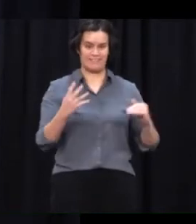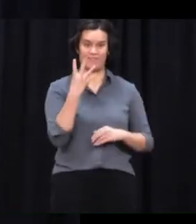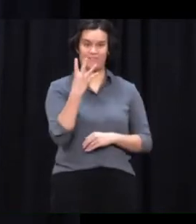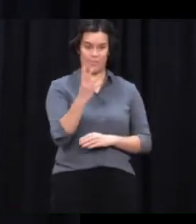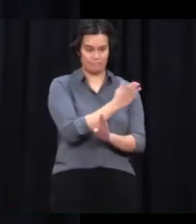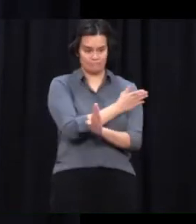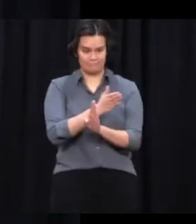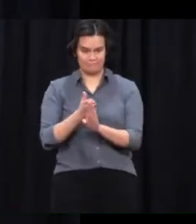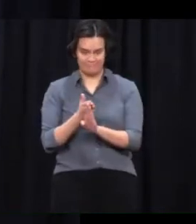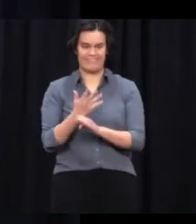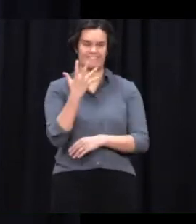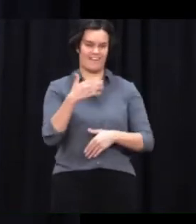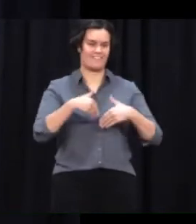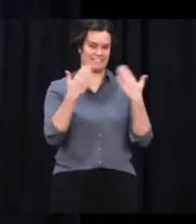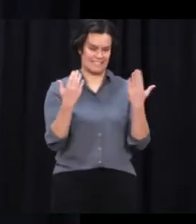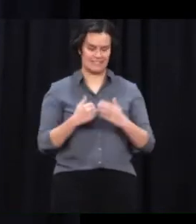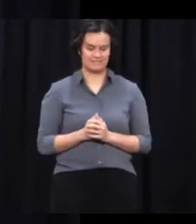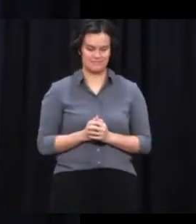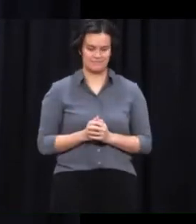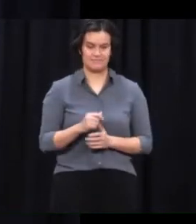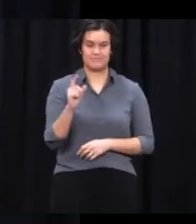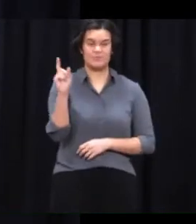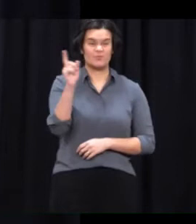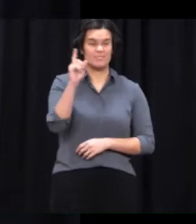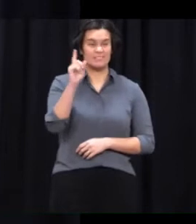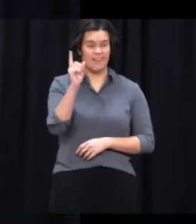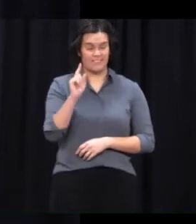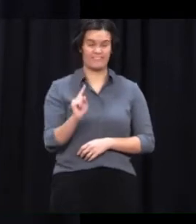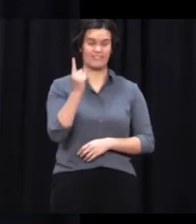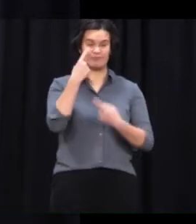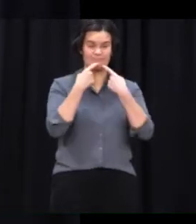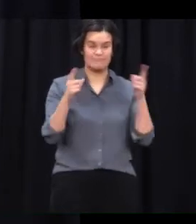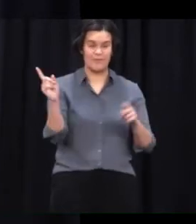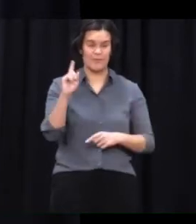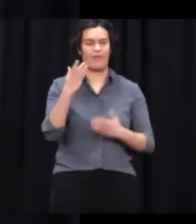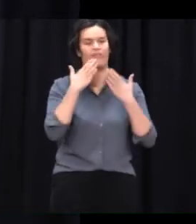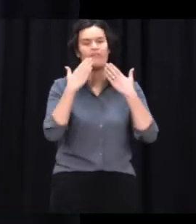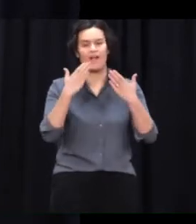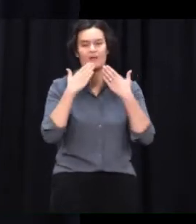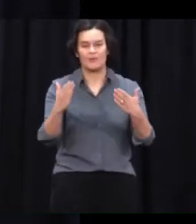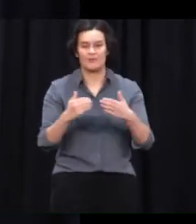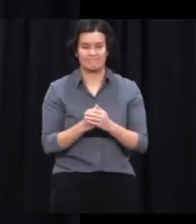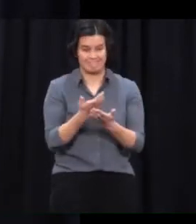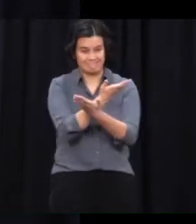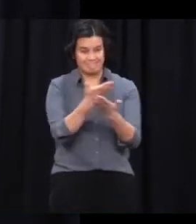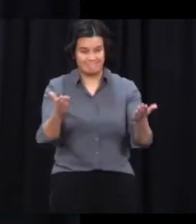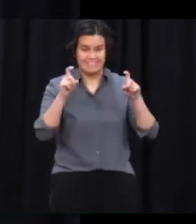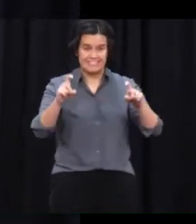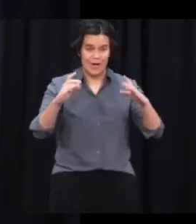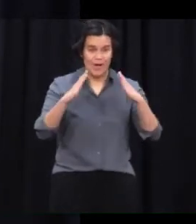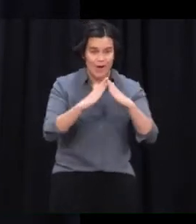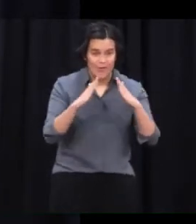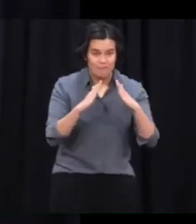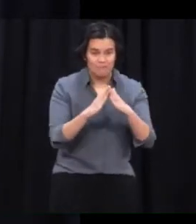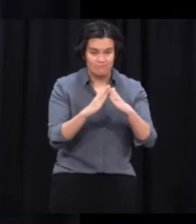So I want to start today with a very big thank you to everybody who is staying at home, staying in their bubble and contributing